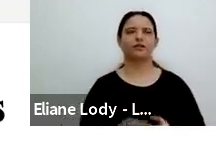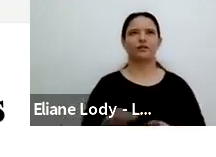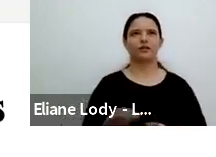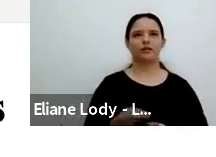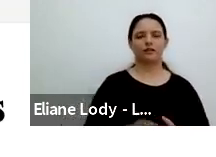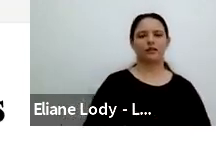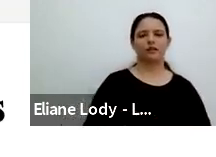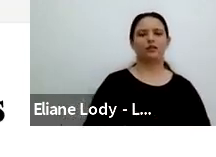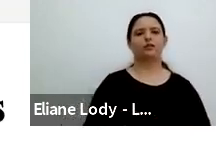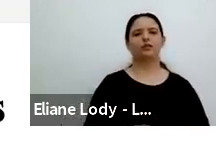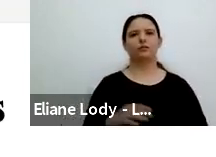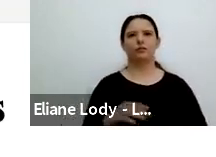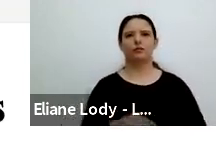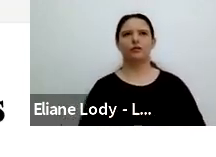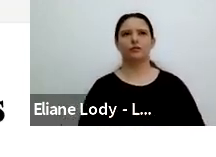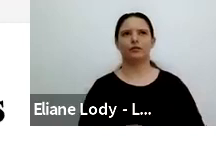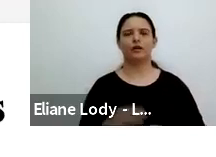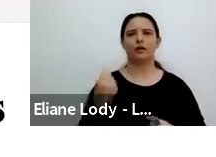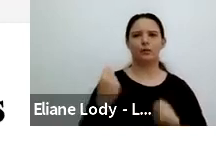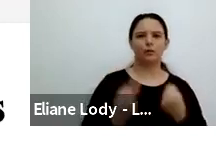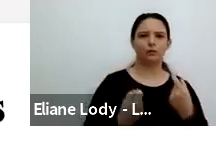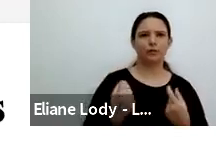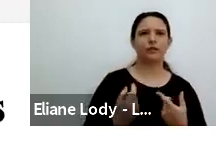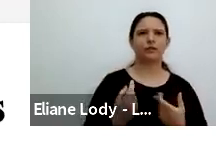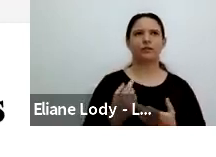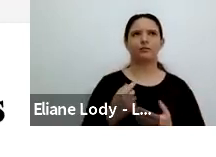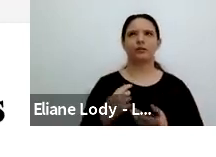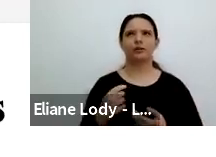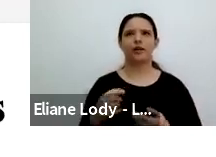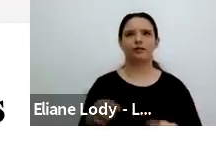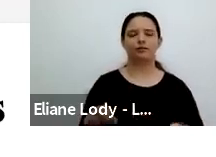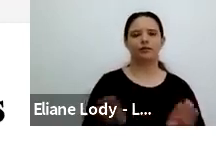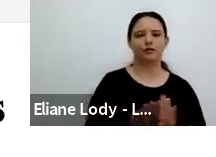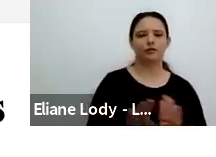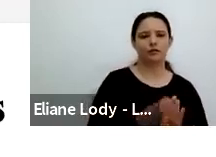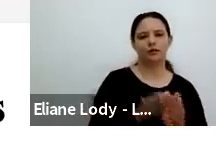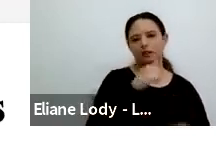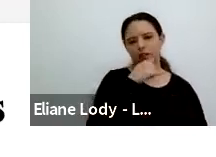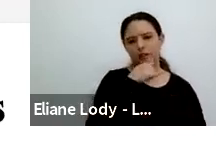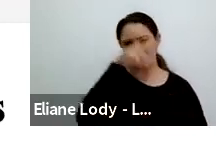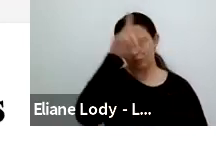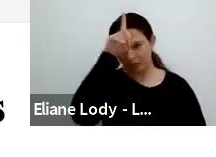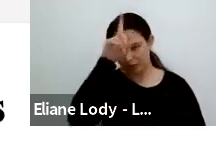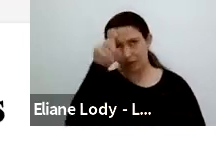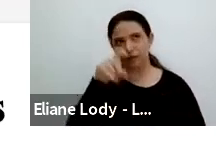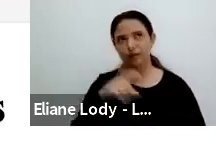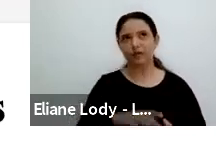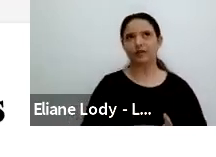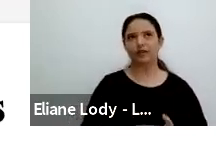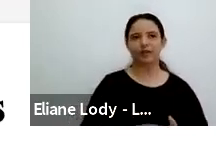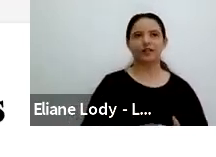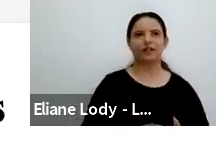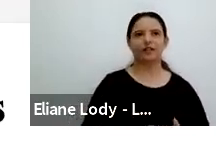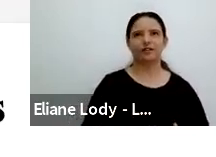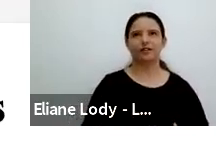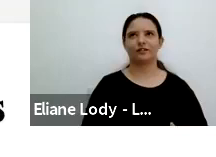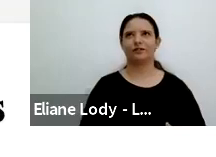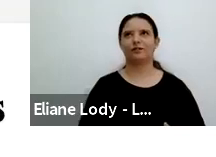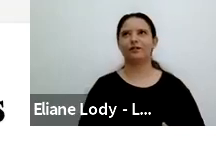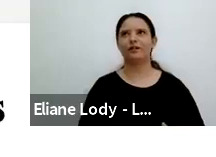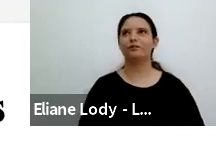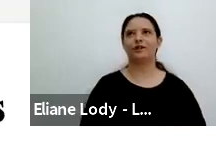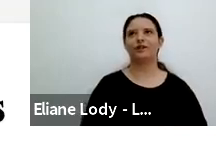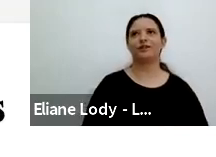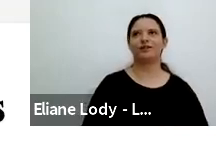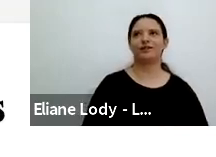general practitioners parents. Um, and the objects are always the ones who are asymmetrically, you know, lower than that. It's